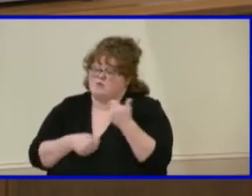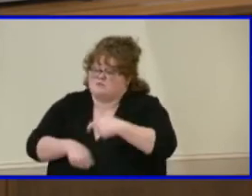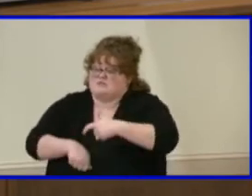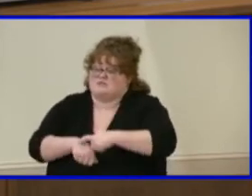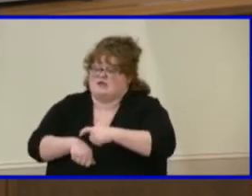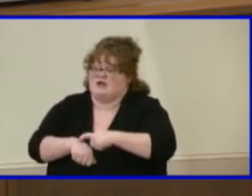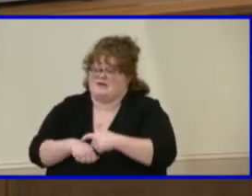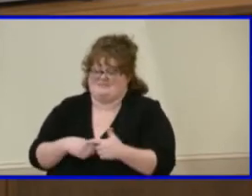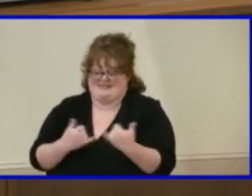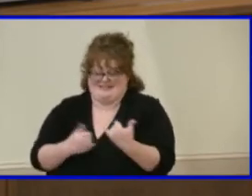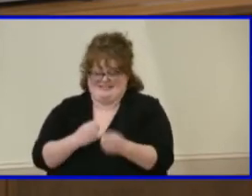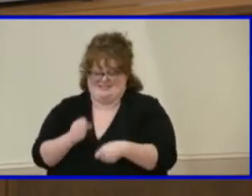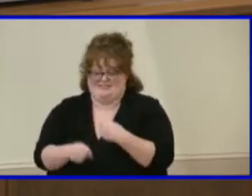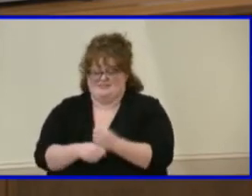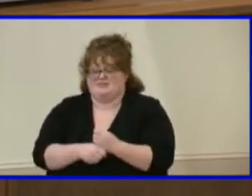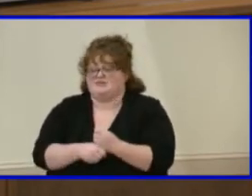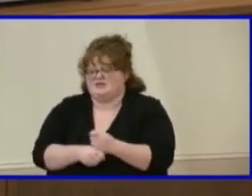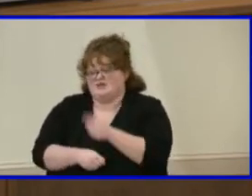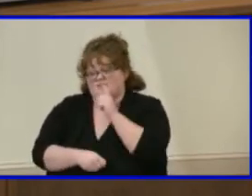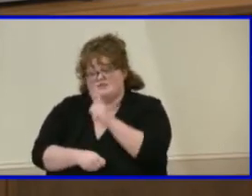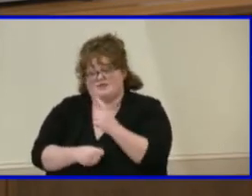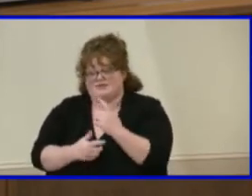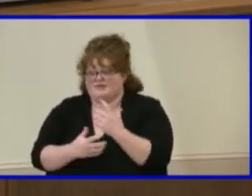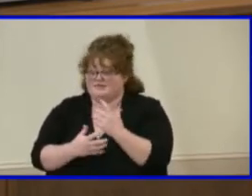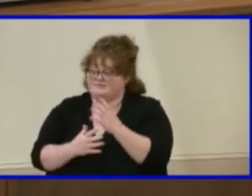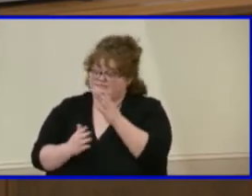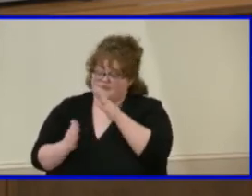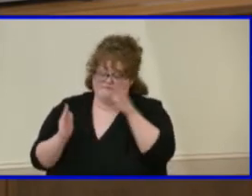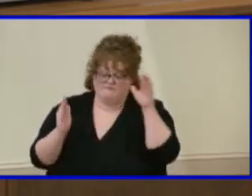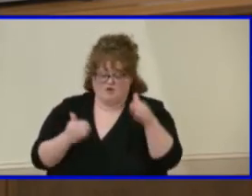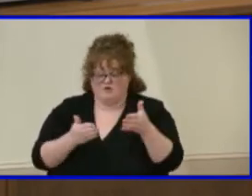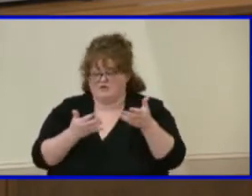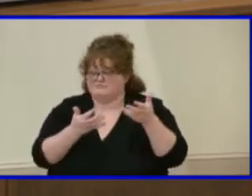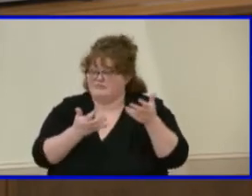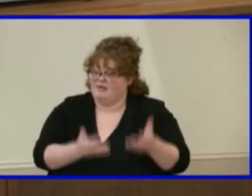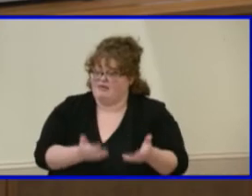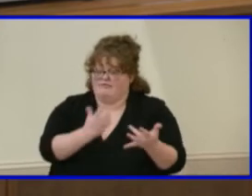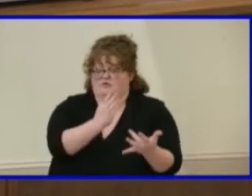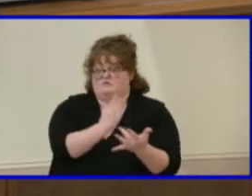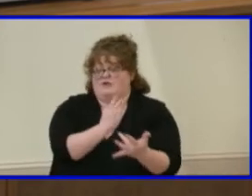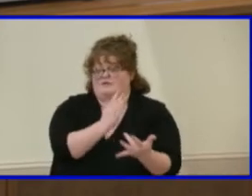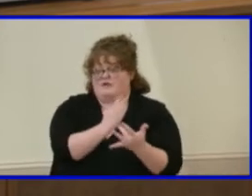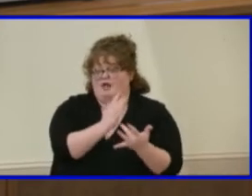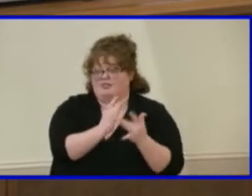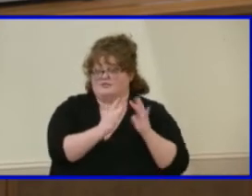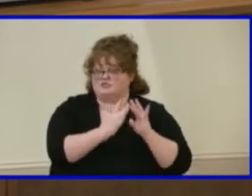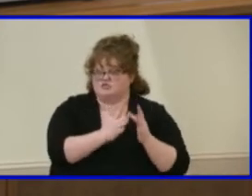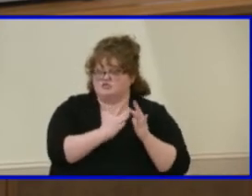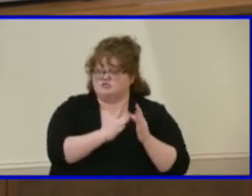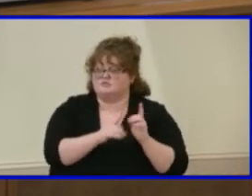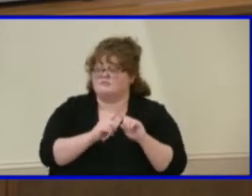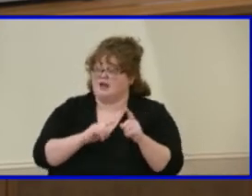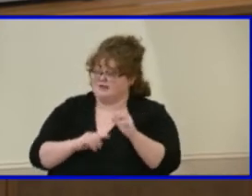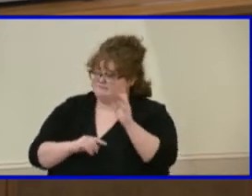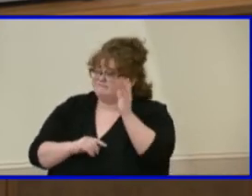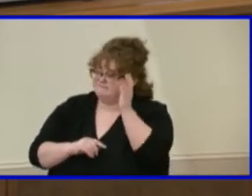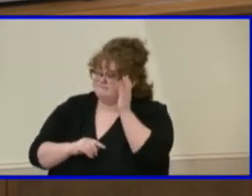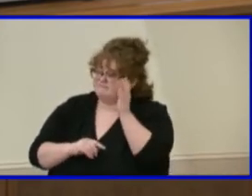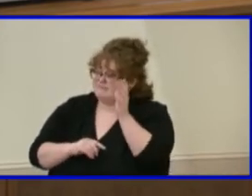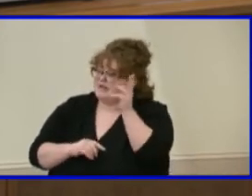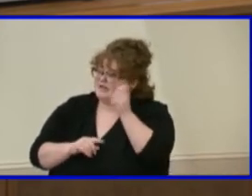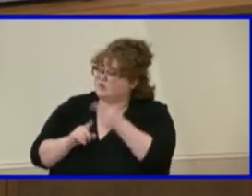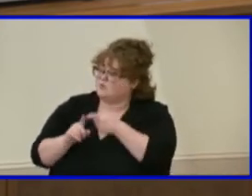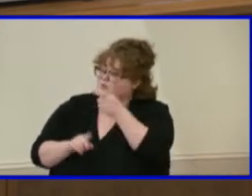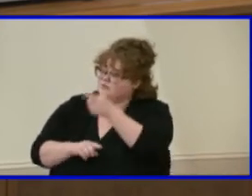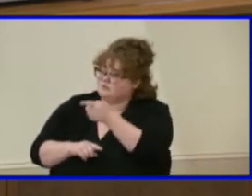especially this year, has been very tech heavy. And so I do hear you about, you know, we need to make sure we're not missing out on